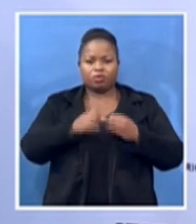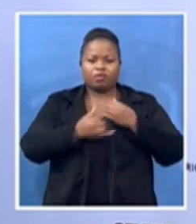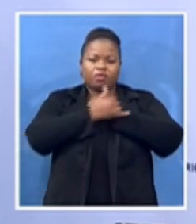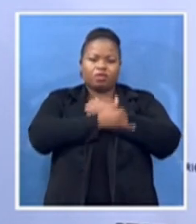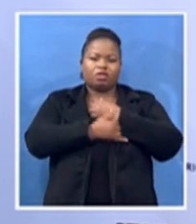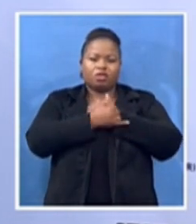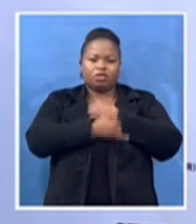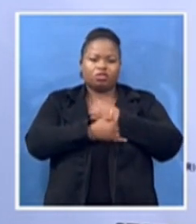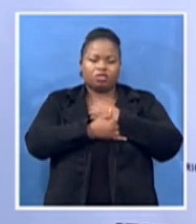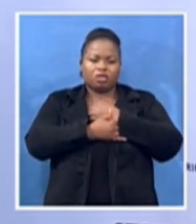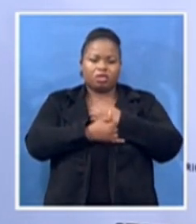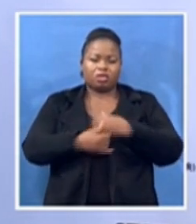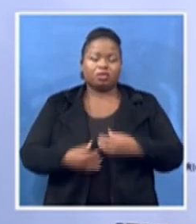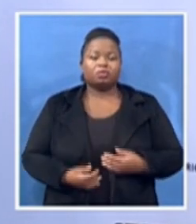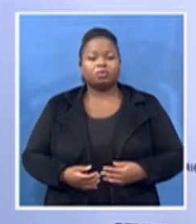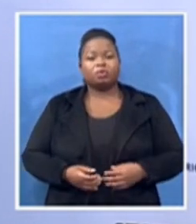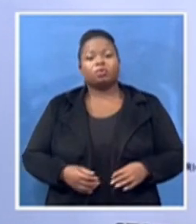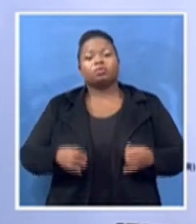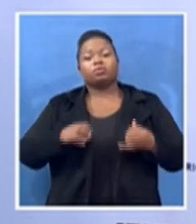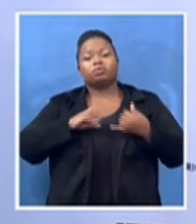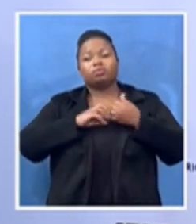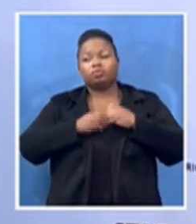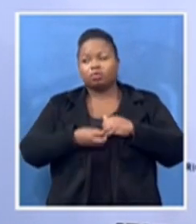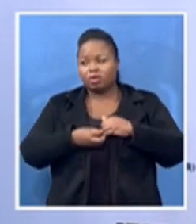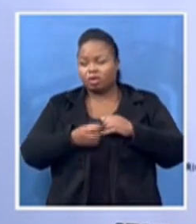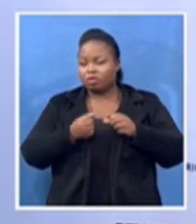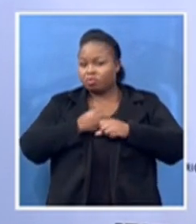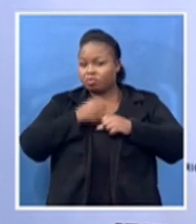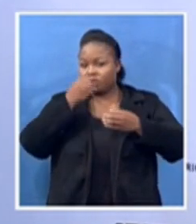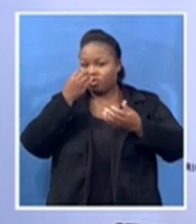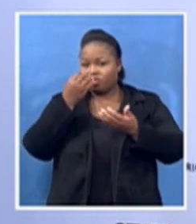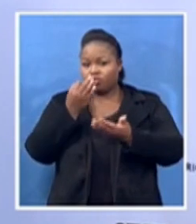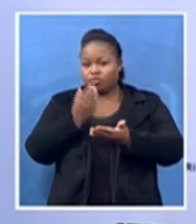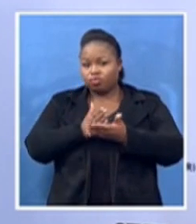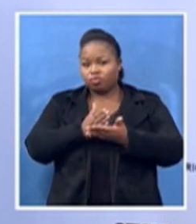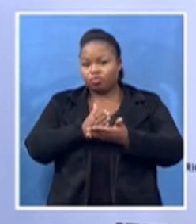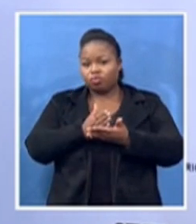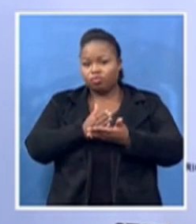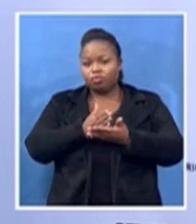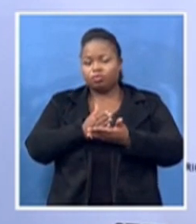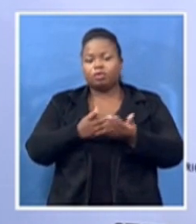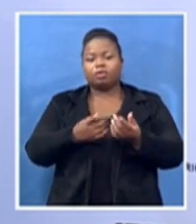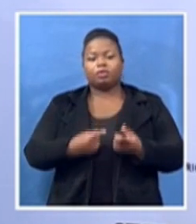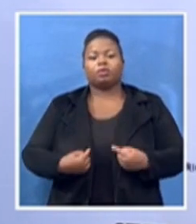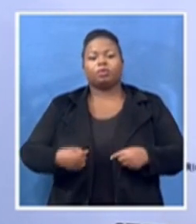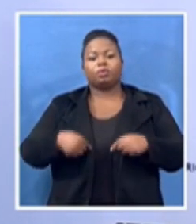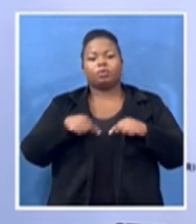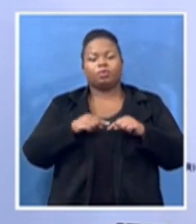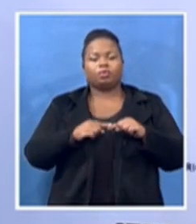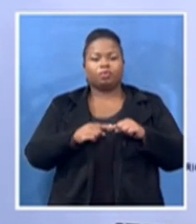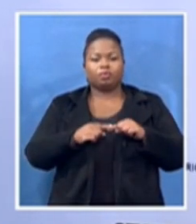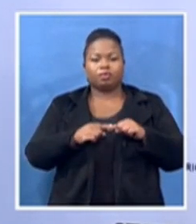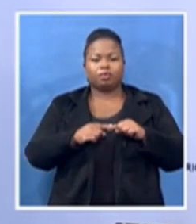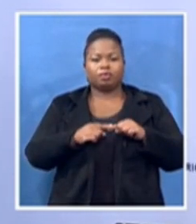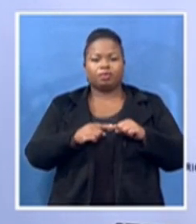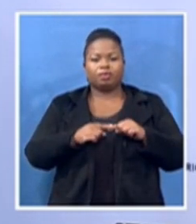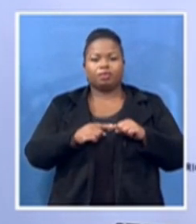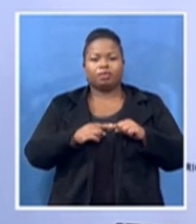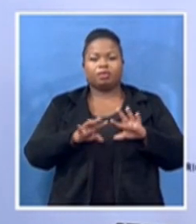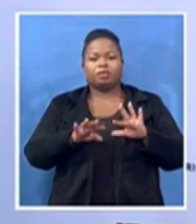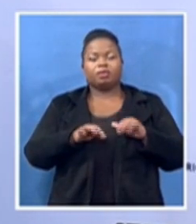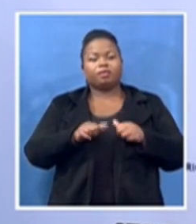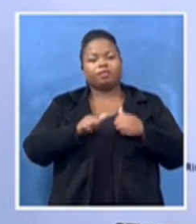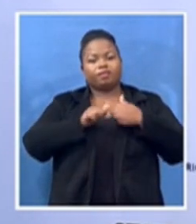we walk and travel the life